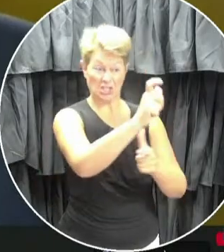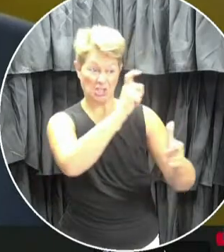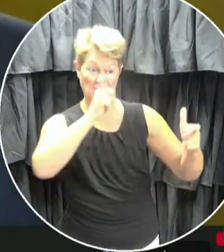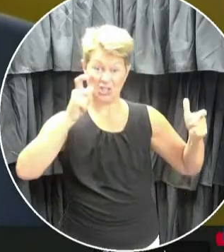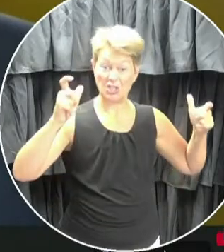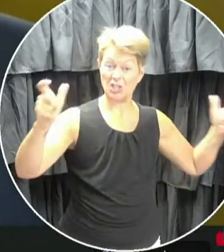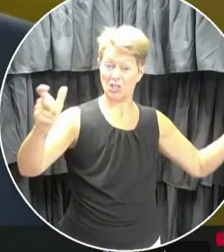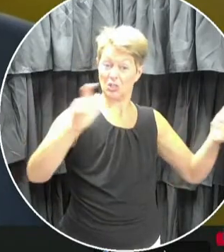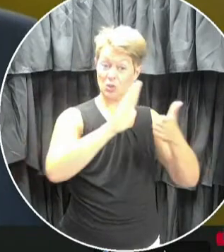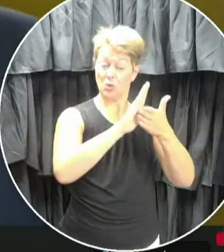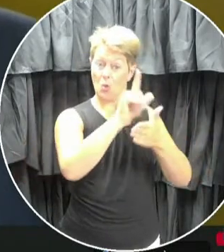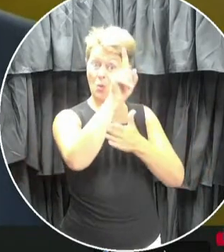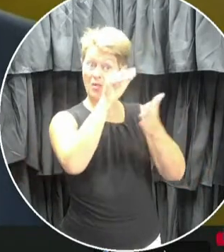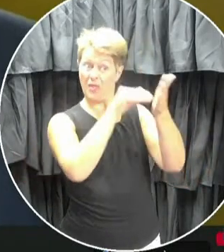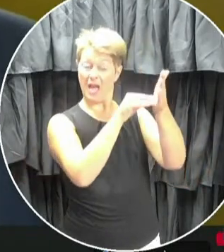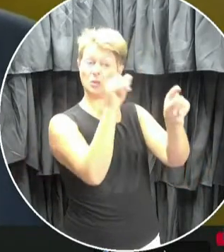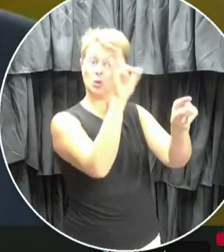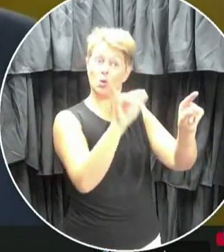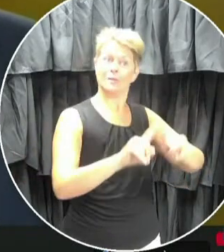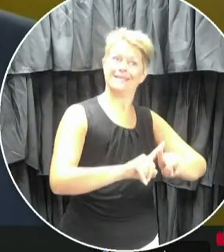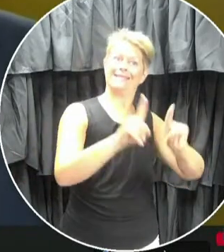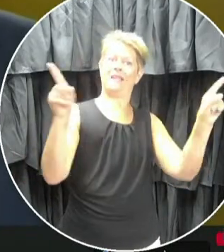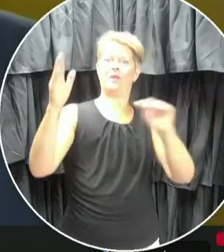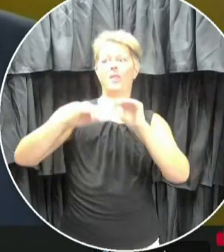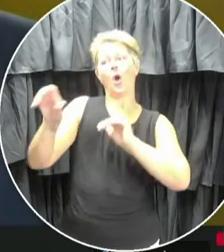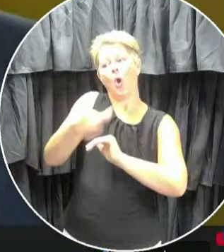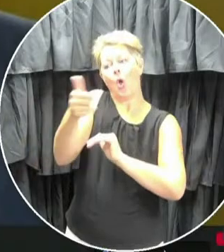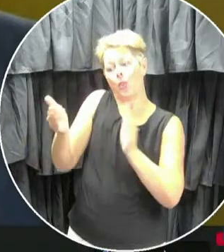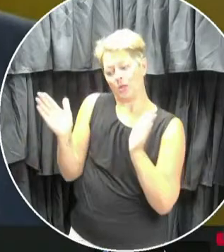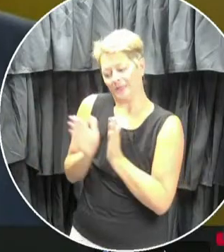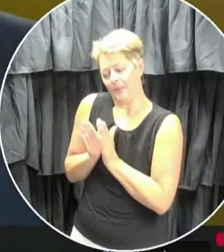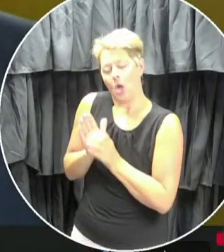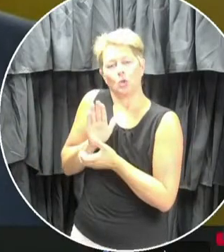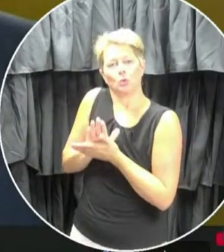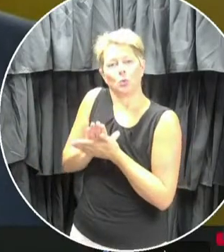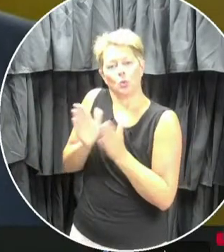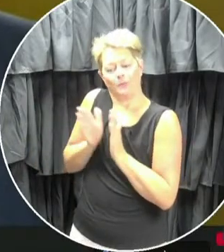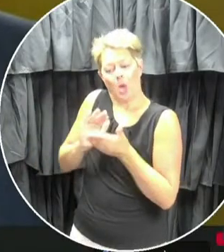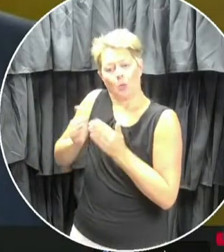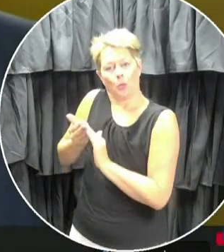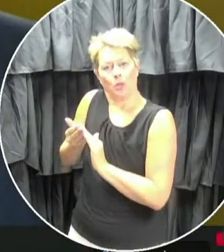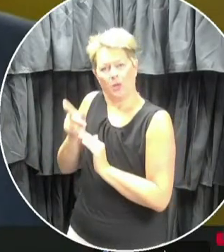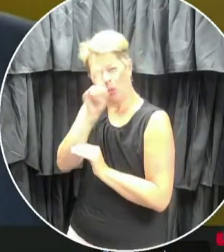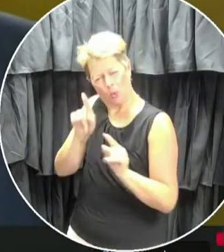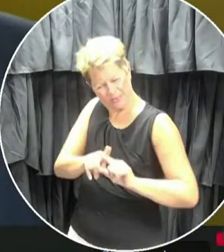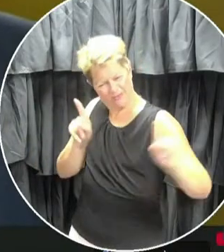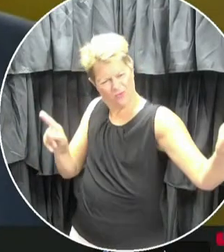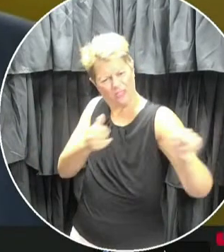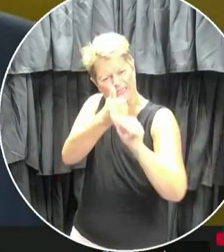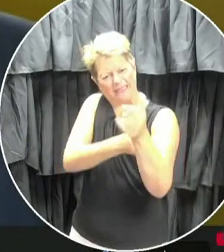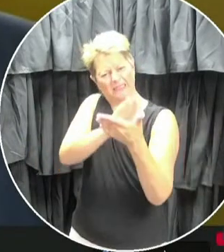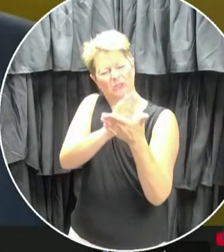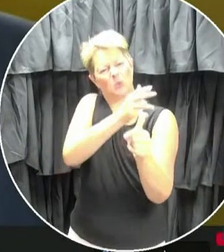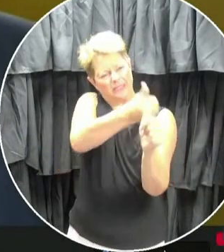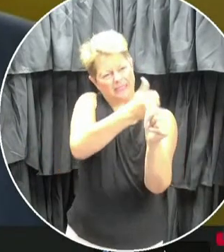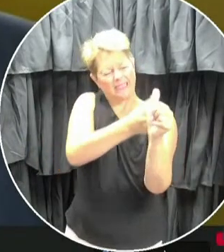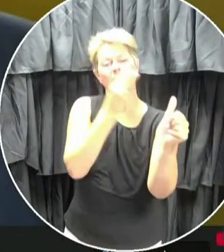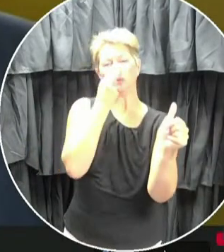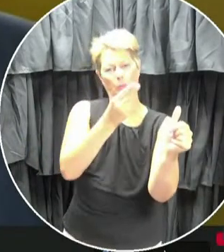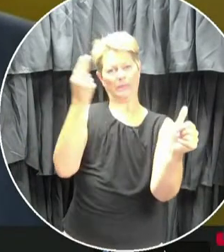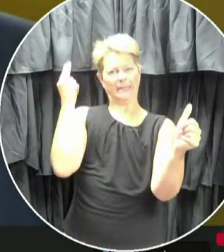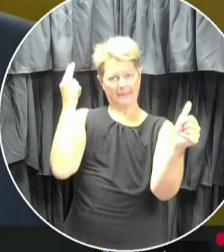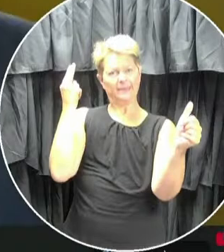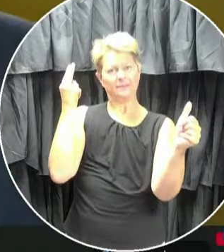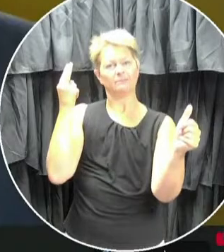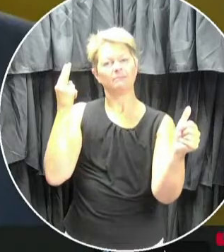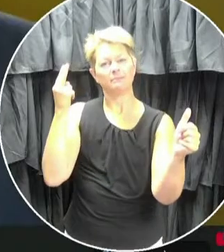a thousand students will look very differently from a small school in a rural area. Every school is unique in this regard and